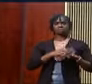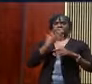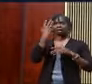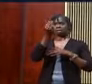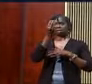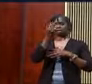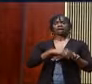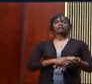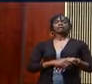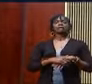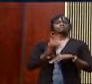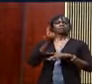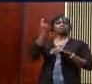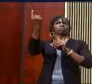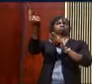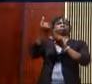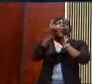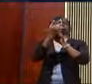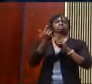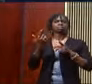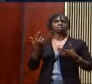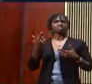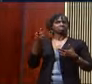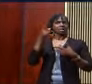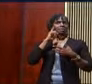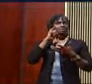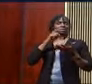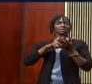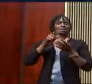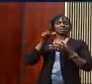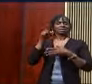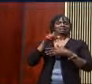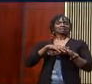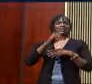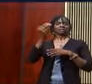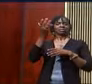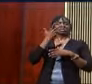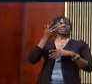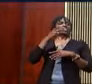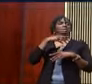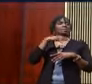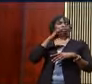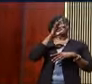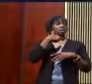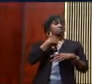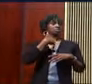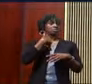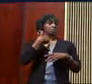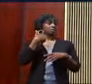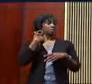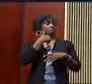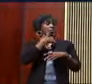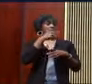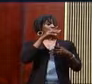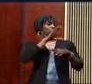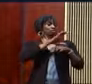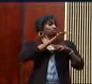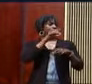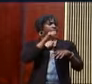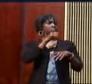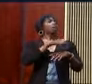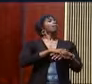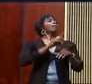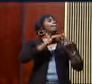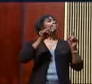gracious. Didn't even recognize them to be honest. And they said, Pastor, I don't go to your church, but I was in the hospital a few years ago.